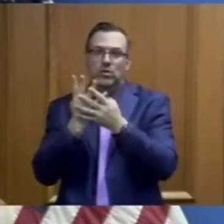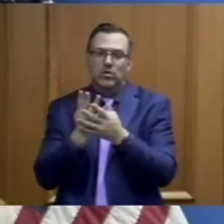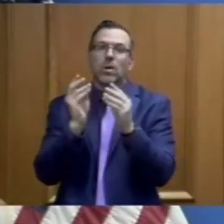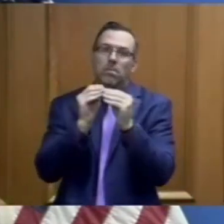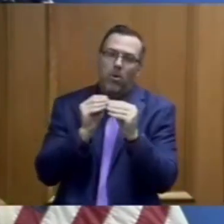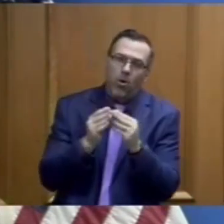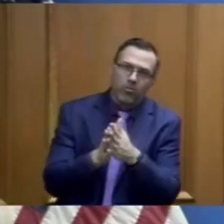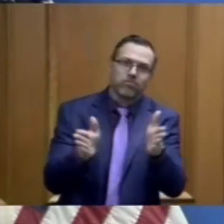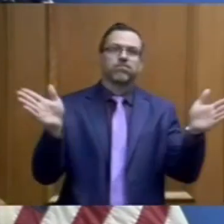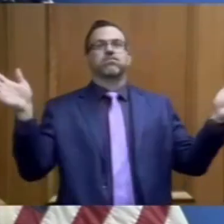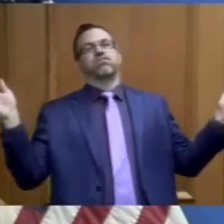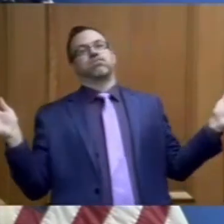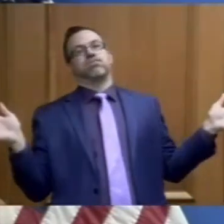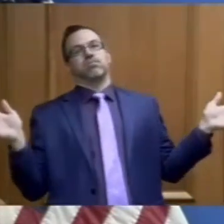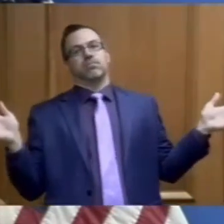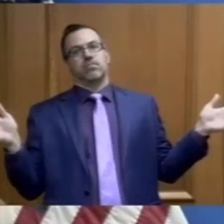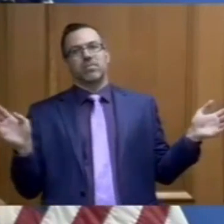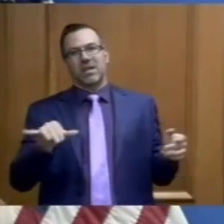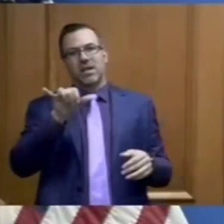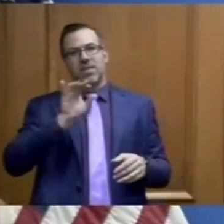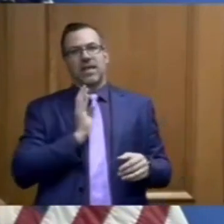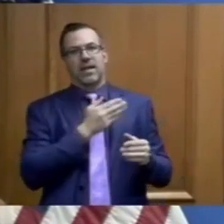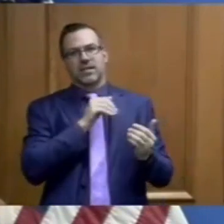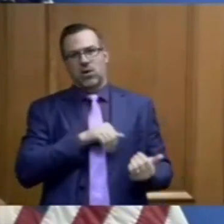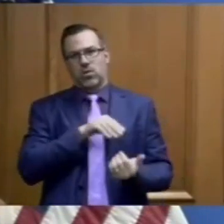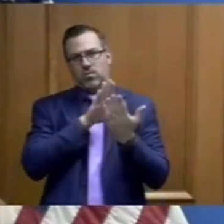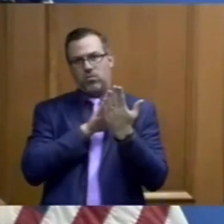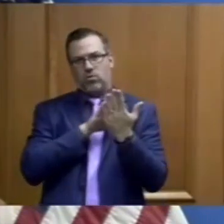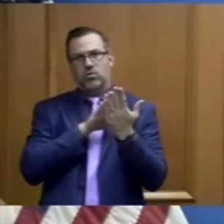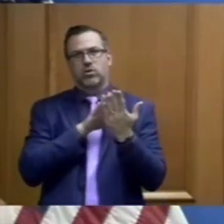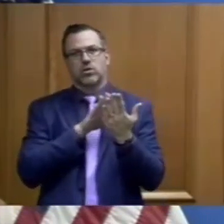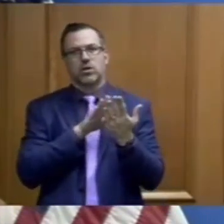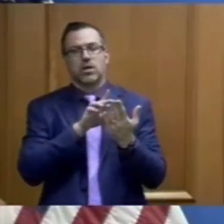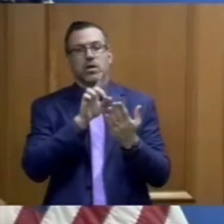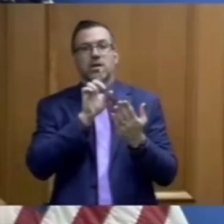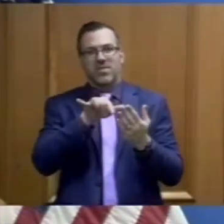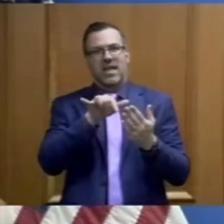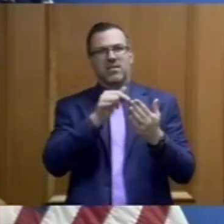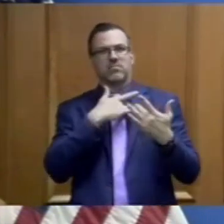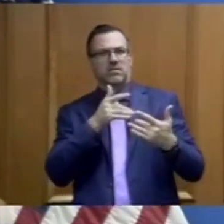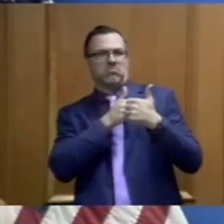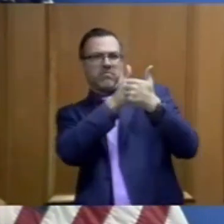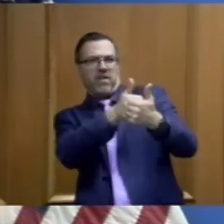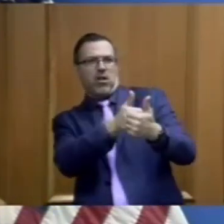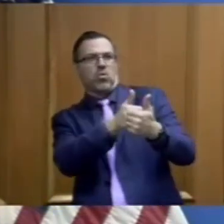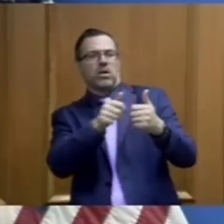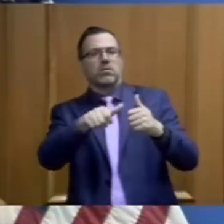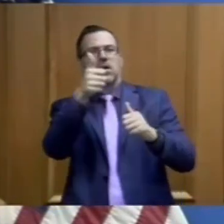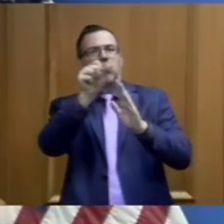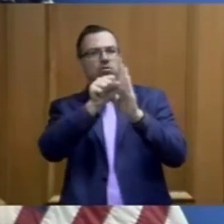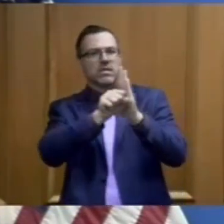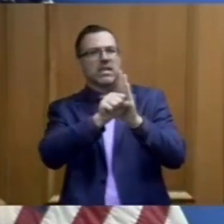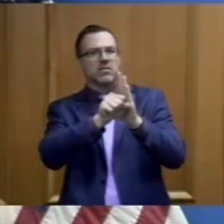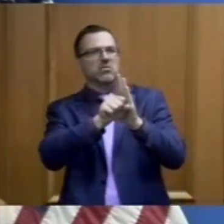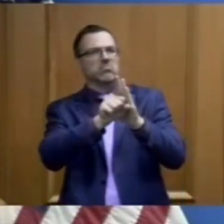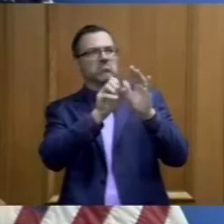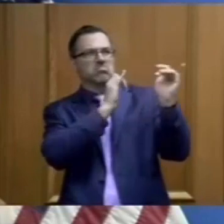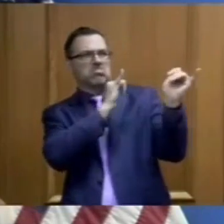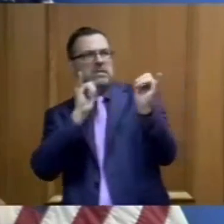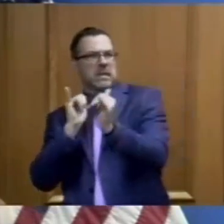testing. That is the approach that we're taking which is entirely consistent with what the rest of the nation is doing at this point.